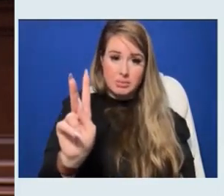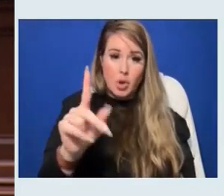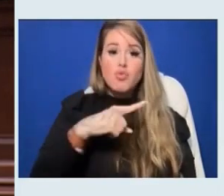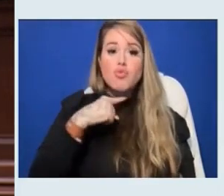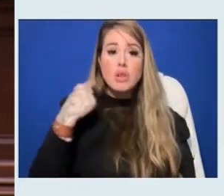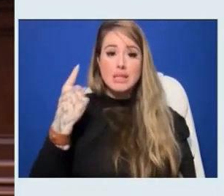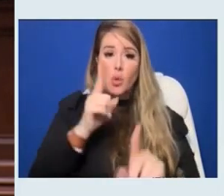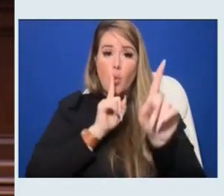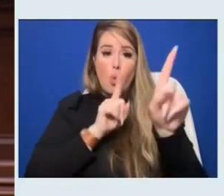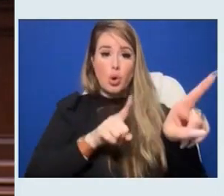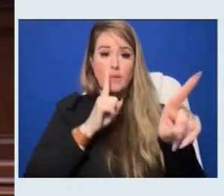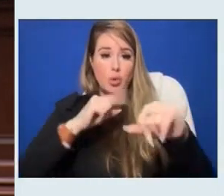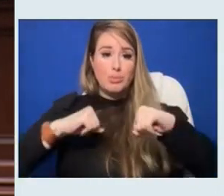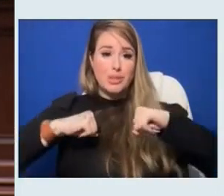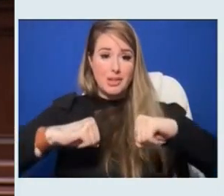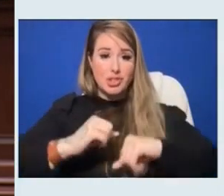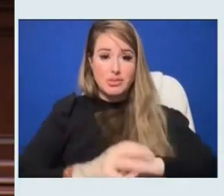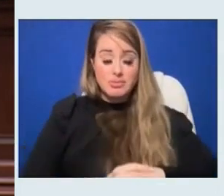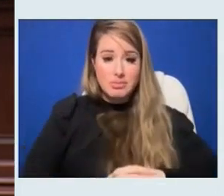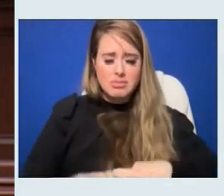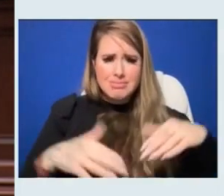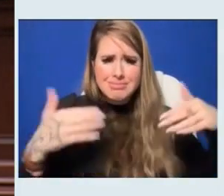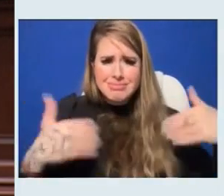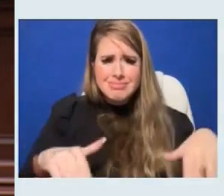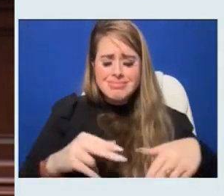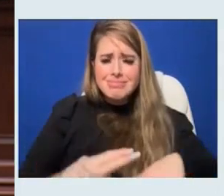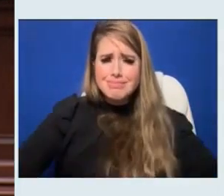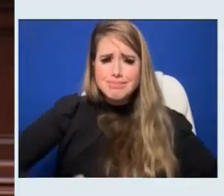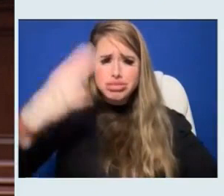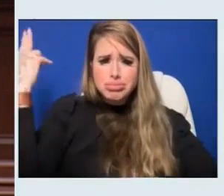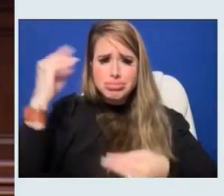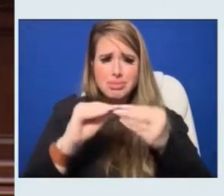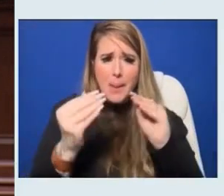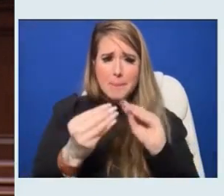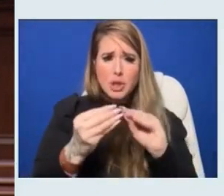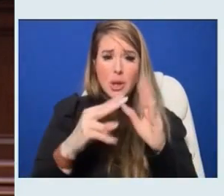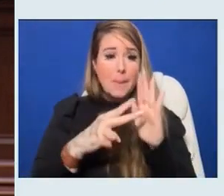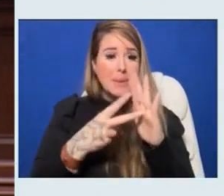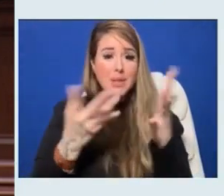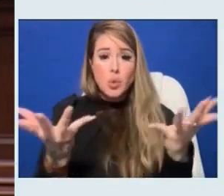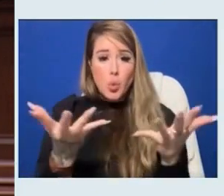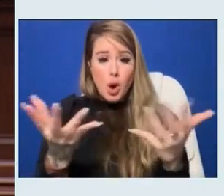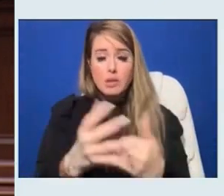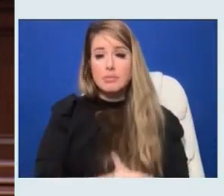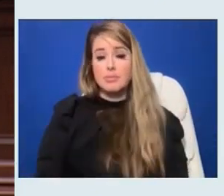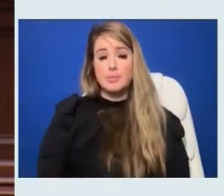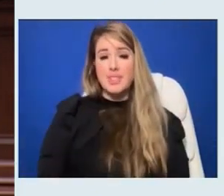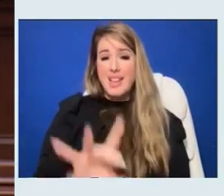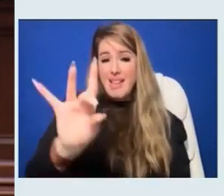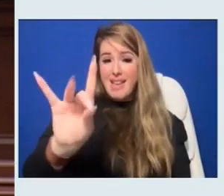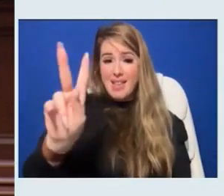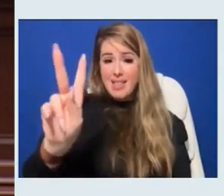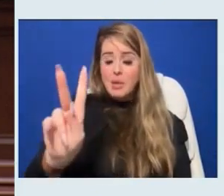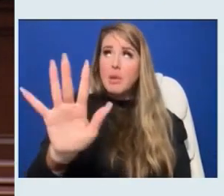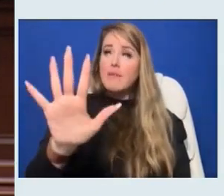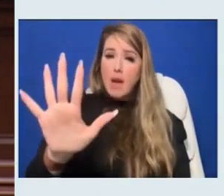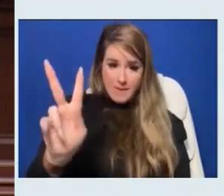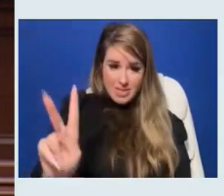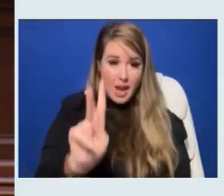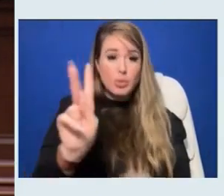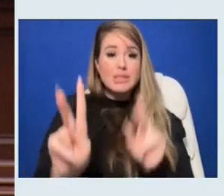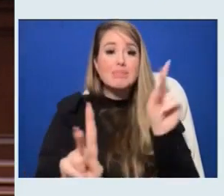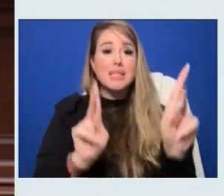astronomically higher than before. You know what that meant? 5,000 people